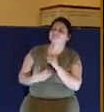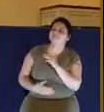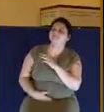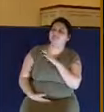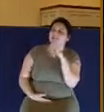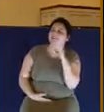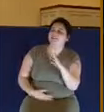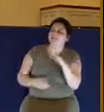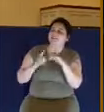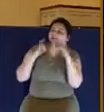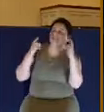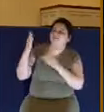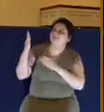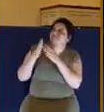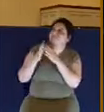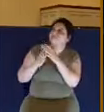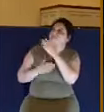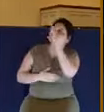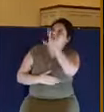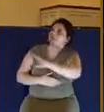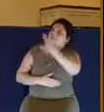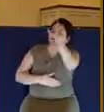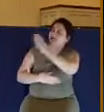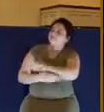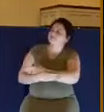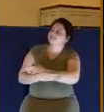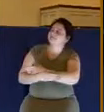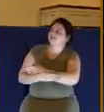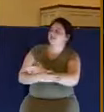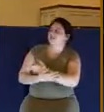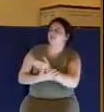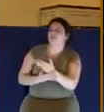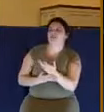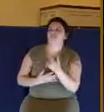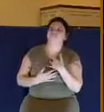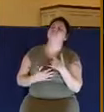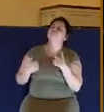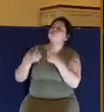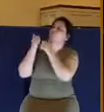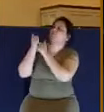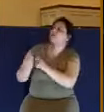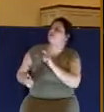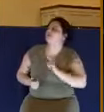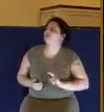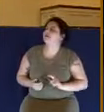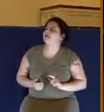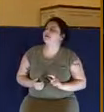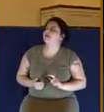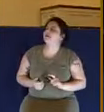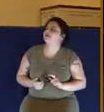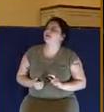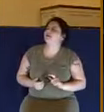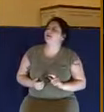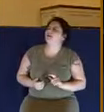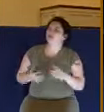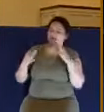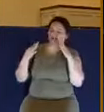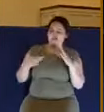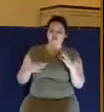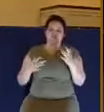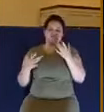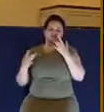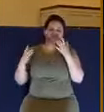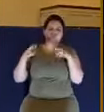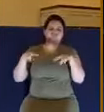sin against God's son by claiming to be followers of the Lord of glory with prejudice